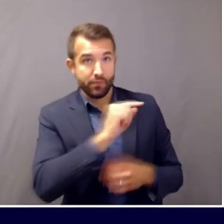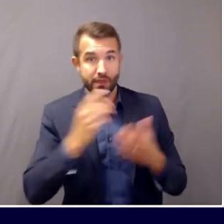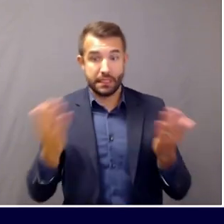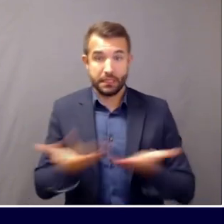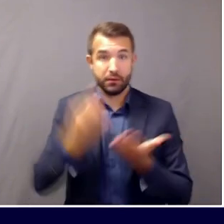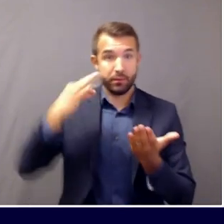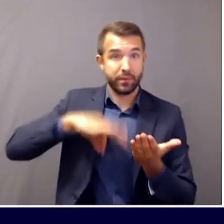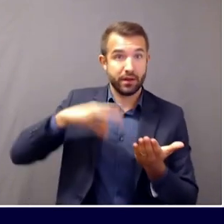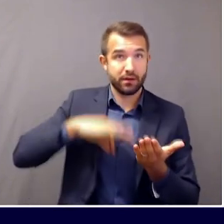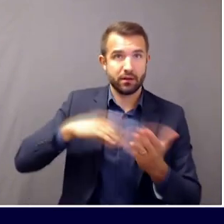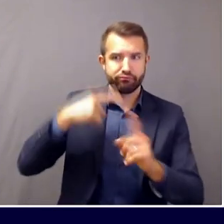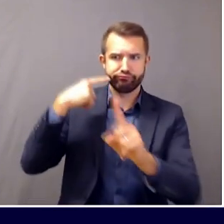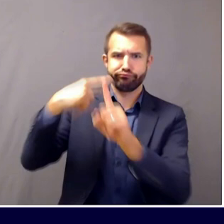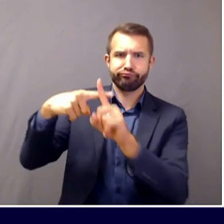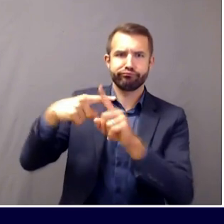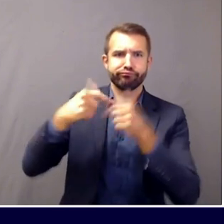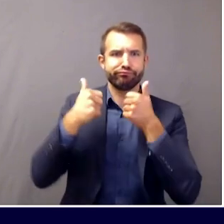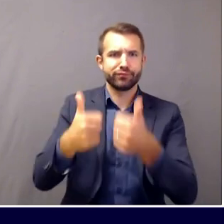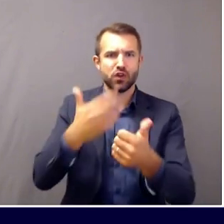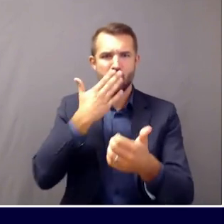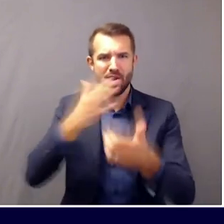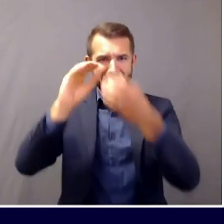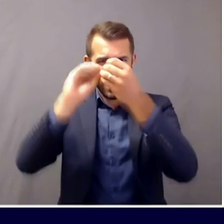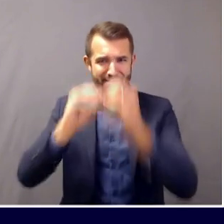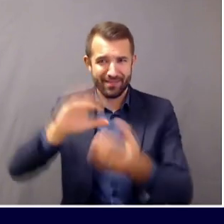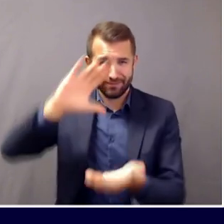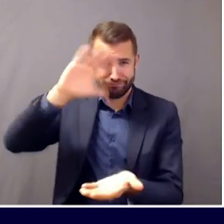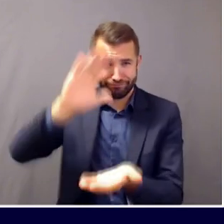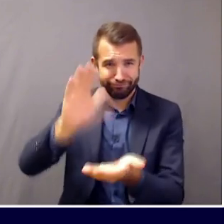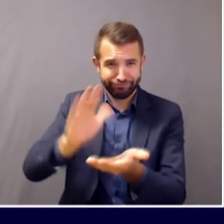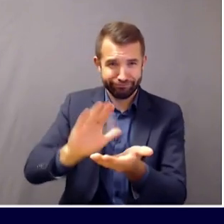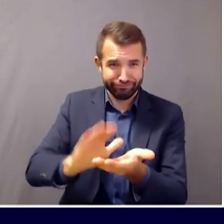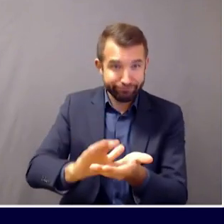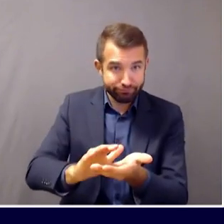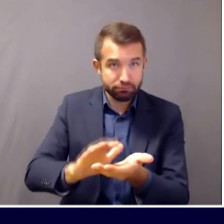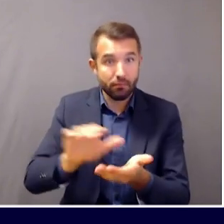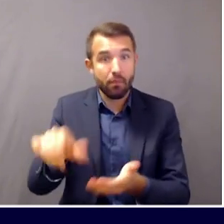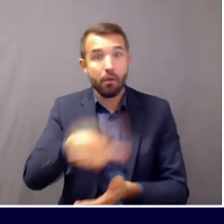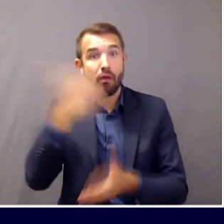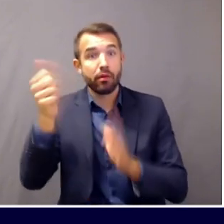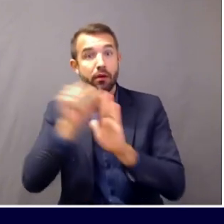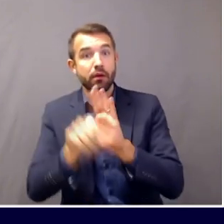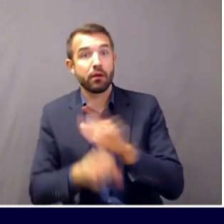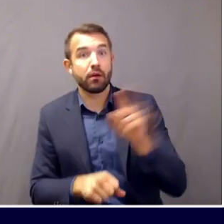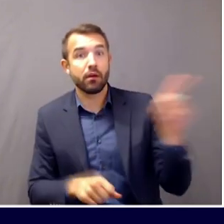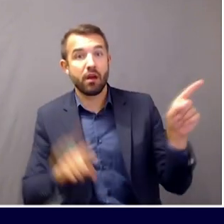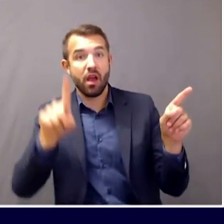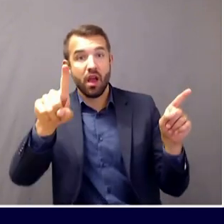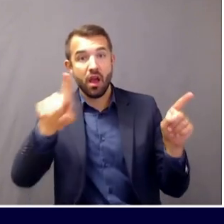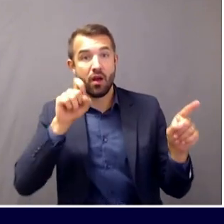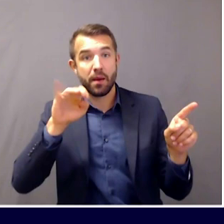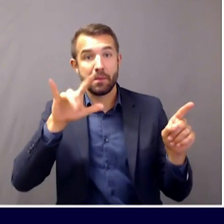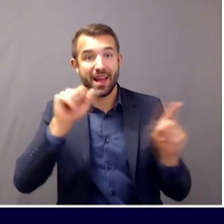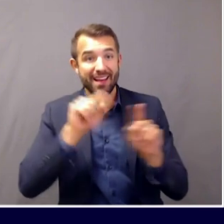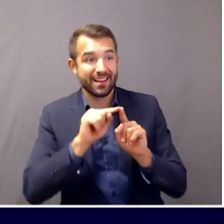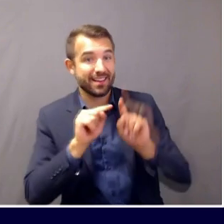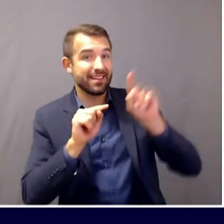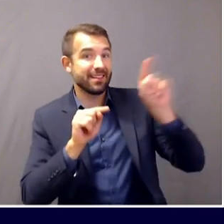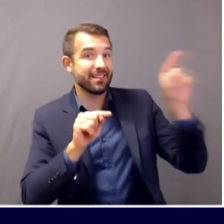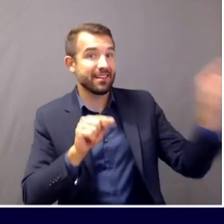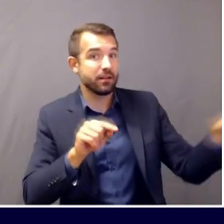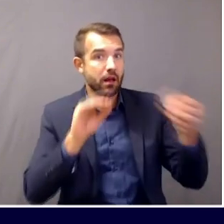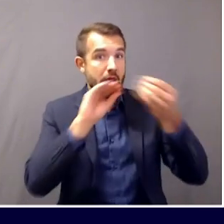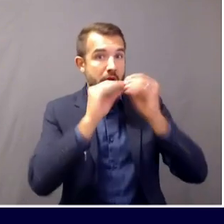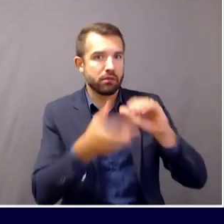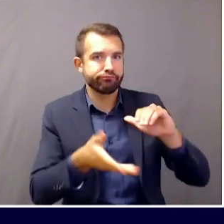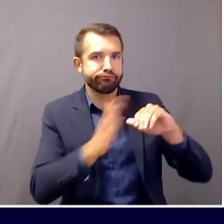see states that are 100 miles away, seeing significant increases in the number of new cases in the